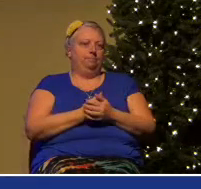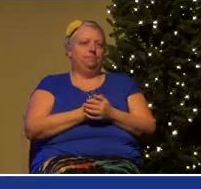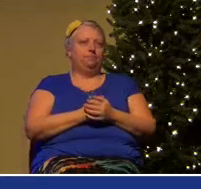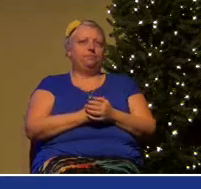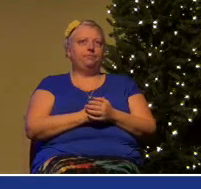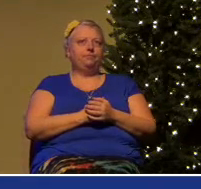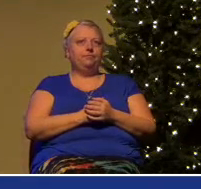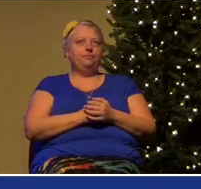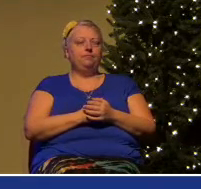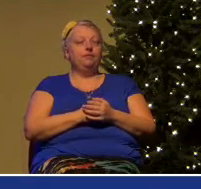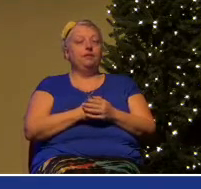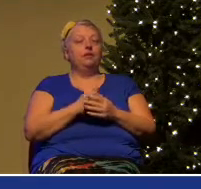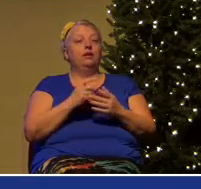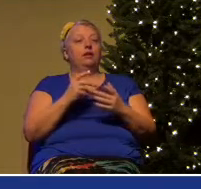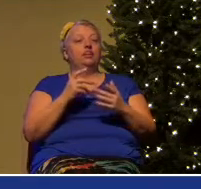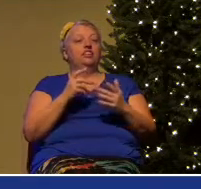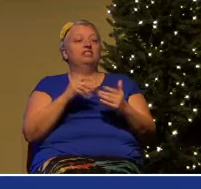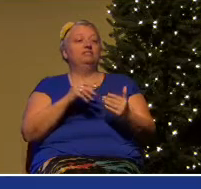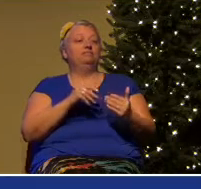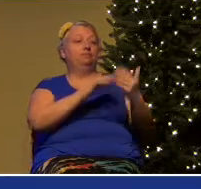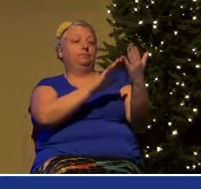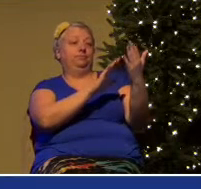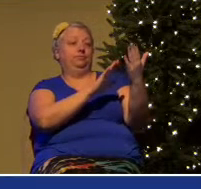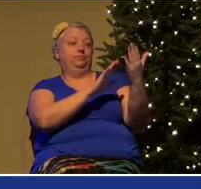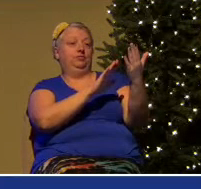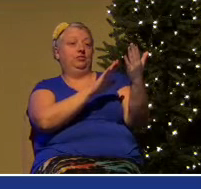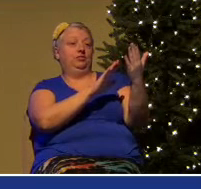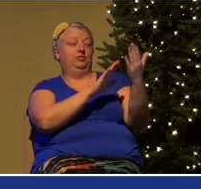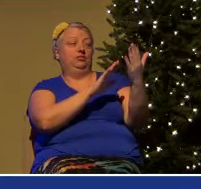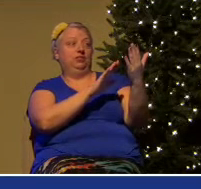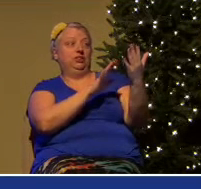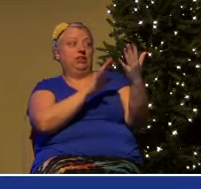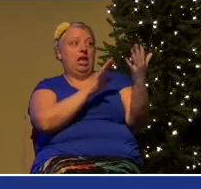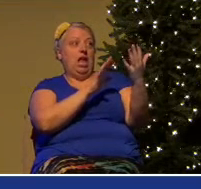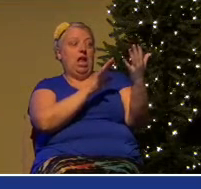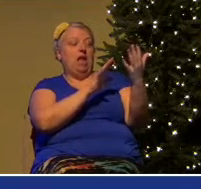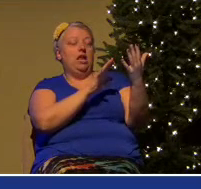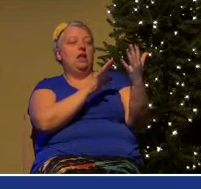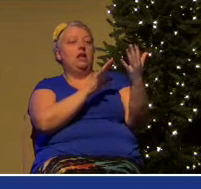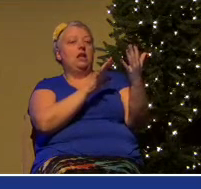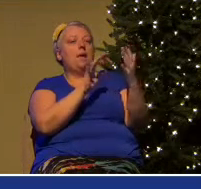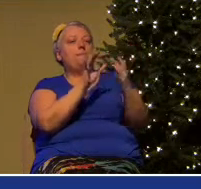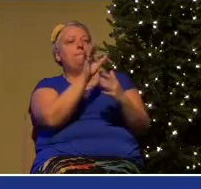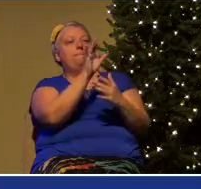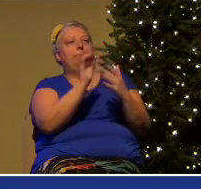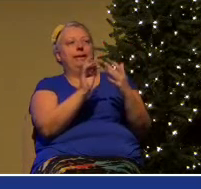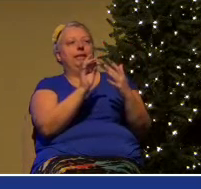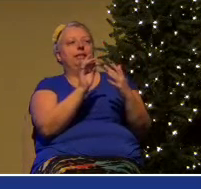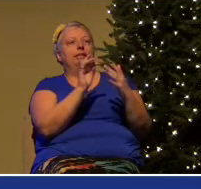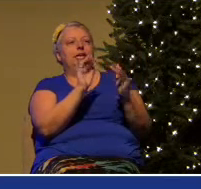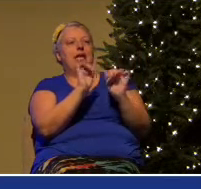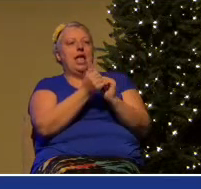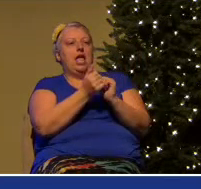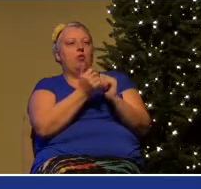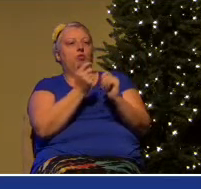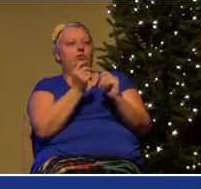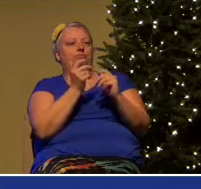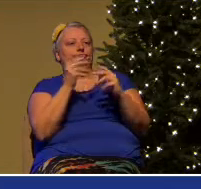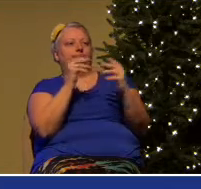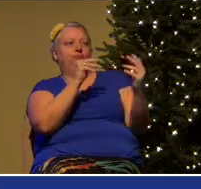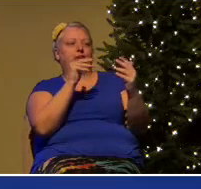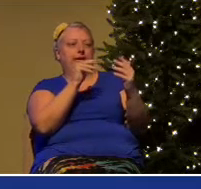recommend that if you are interfacing with the world around you, pick your